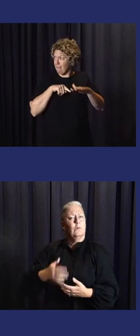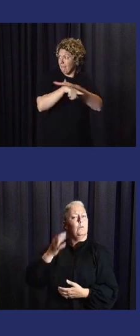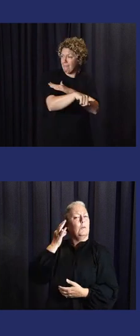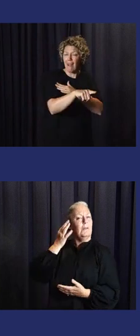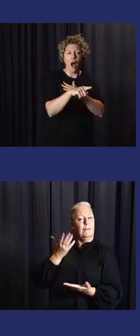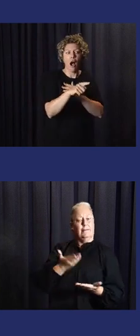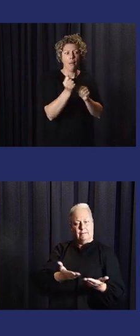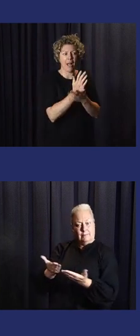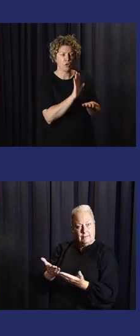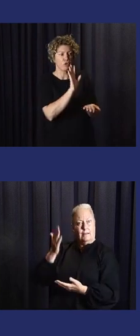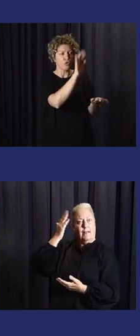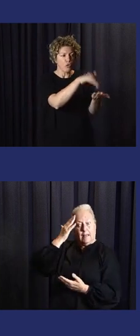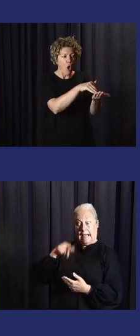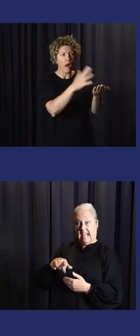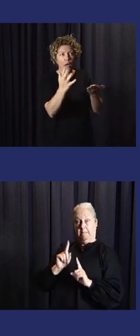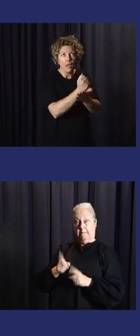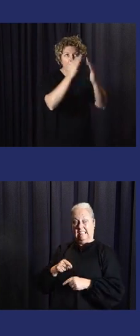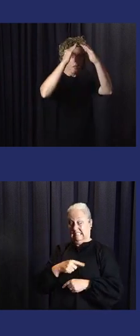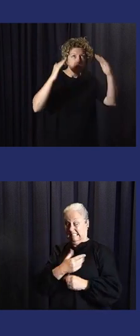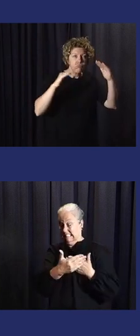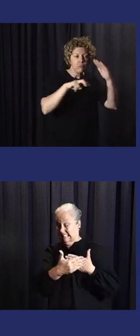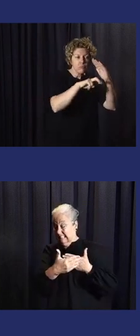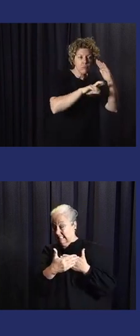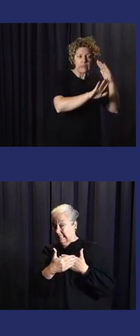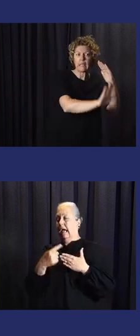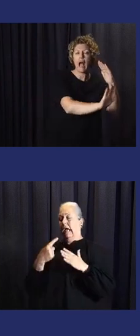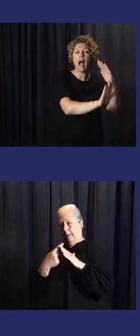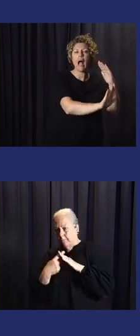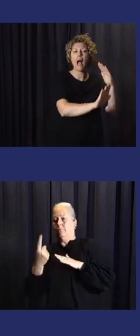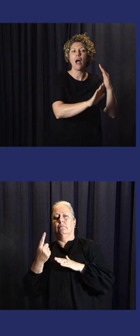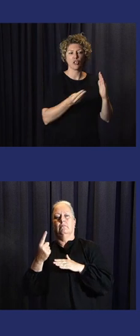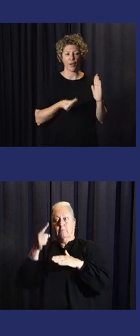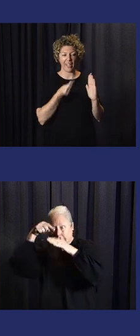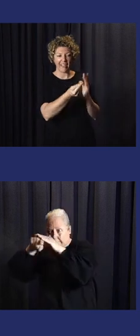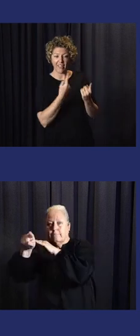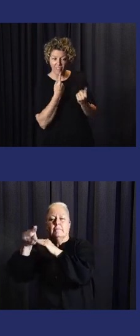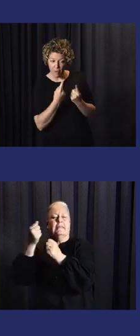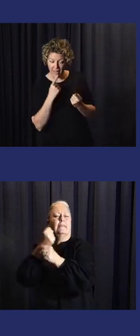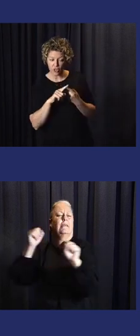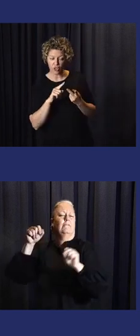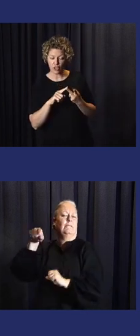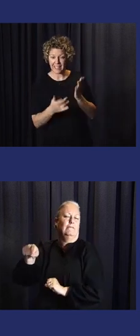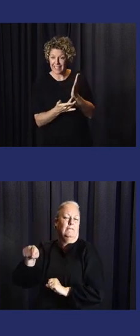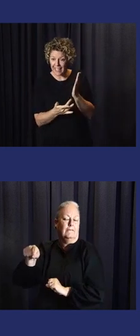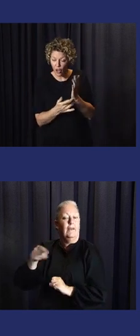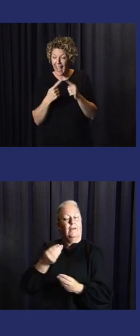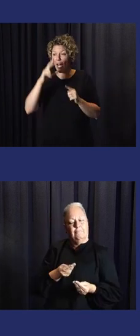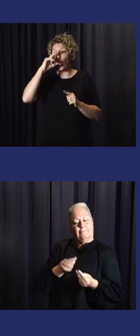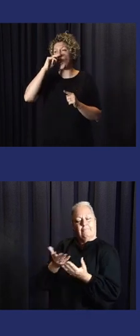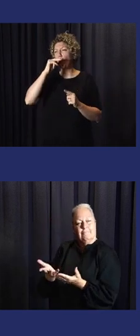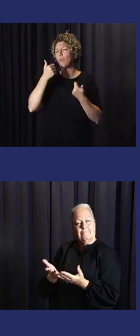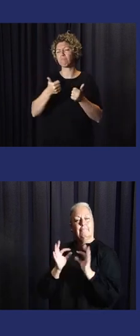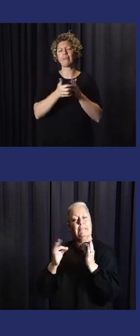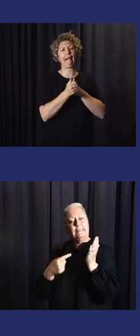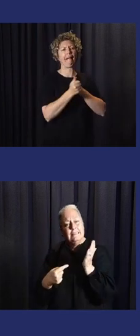children, pregnant women were being led to the evacuation center. And so it was actually connecting